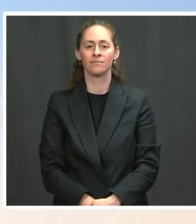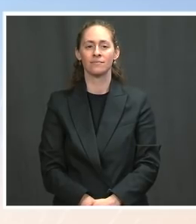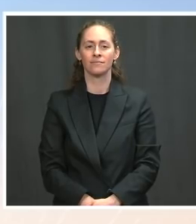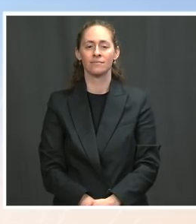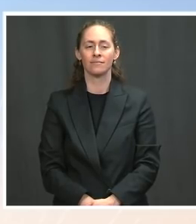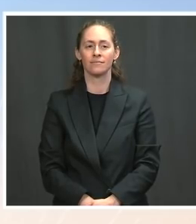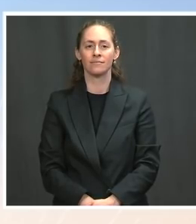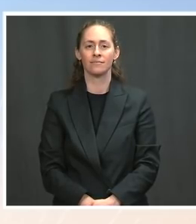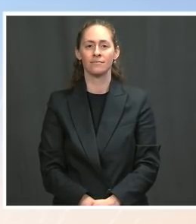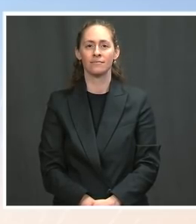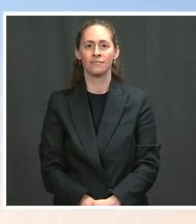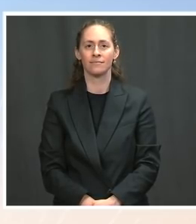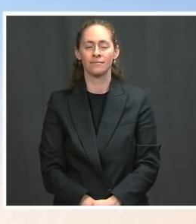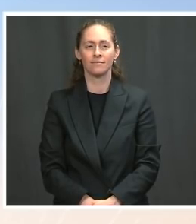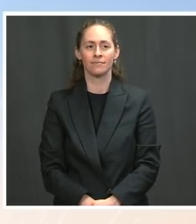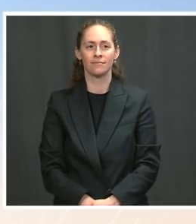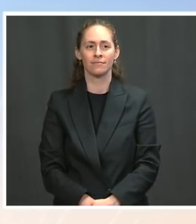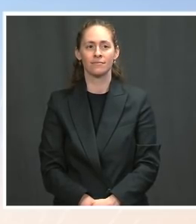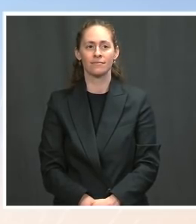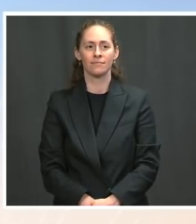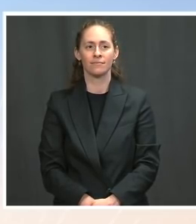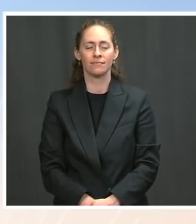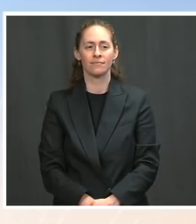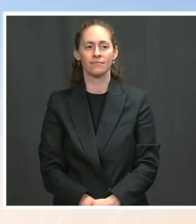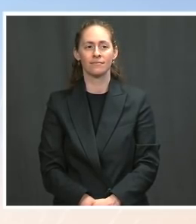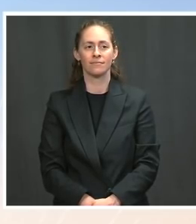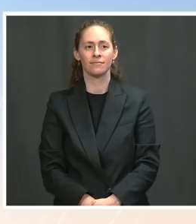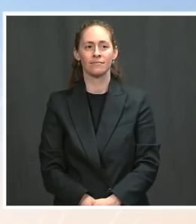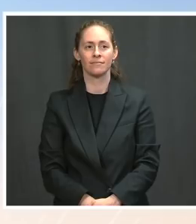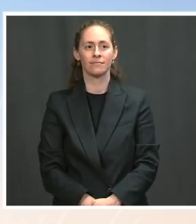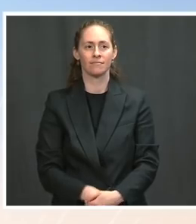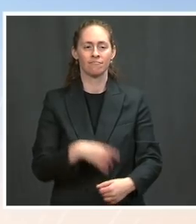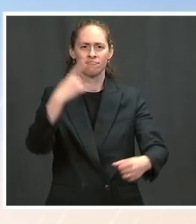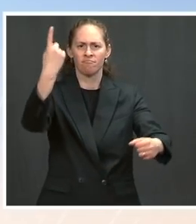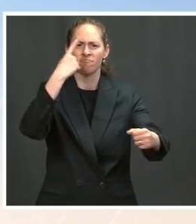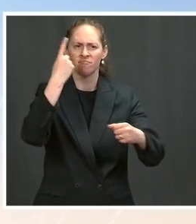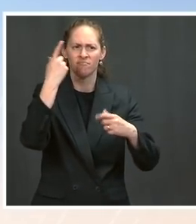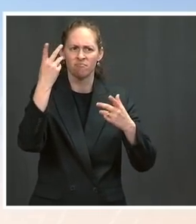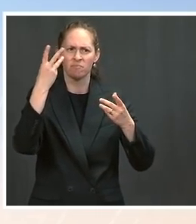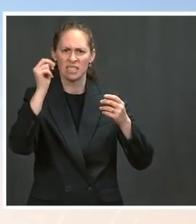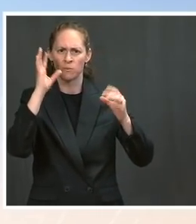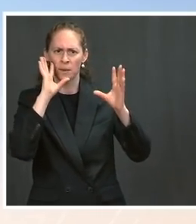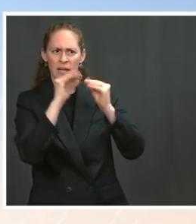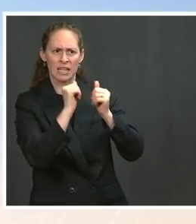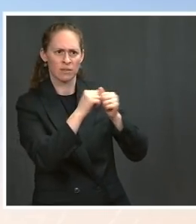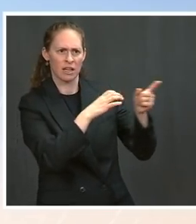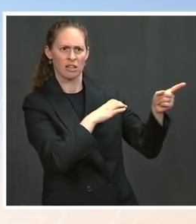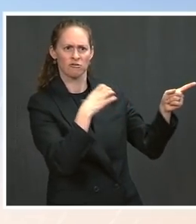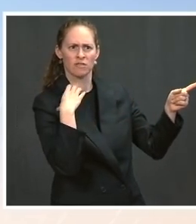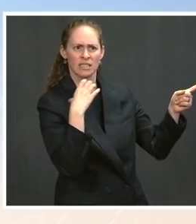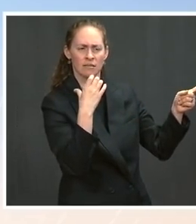BICAM meeting? Because as you know, House Republicans are going through some leadership elections. Ms. I've heard that.